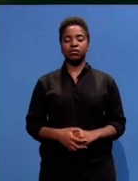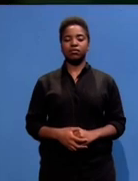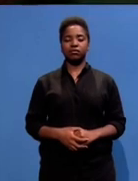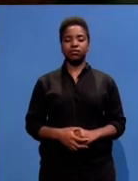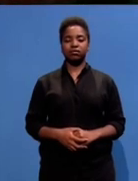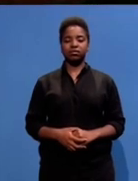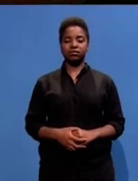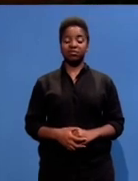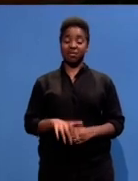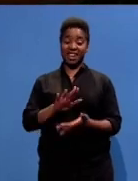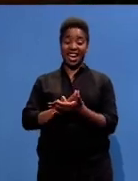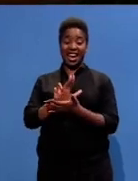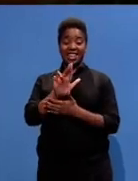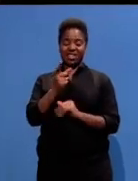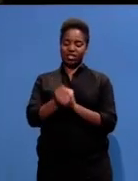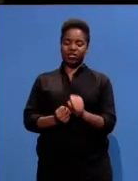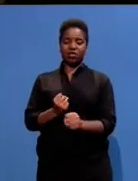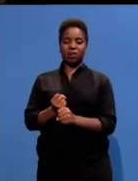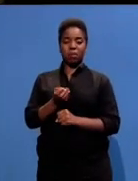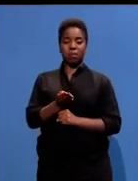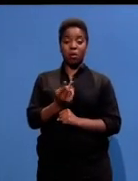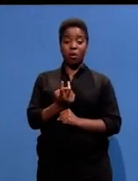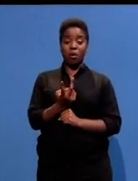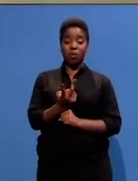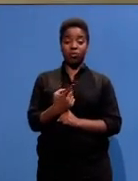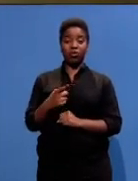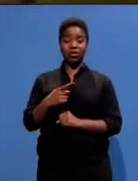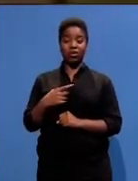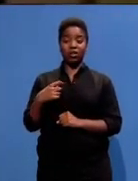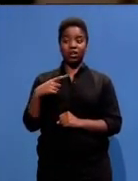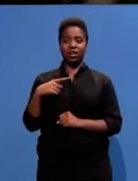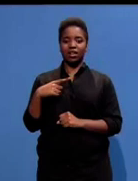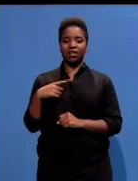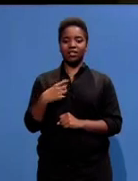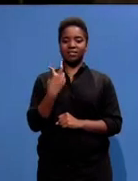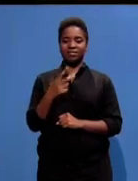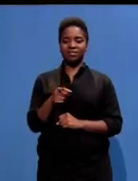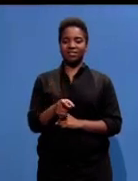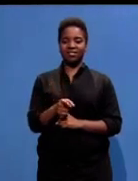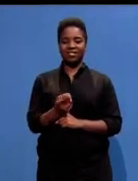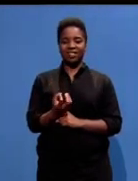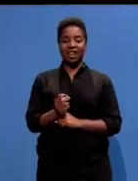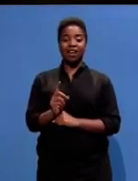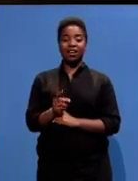In addition to what you see here, what is not here, is a bookcase